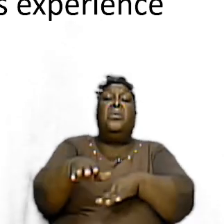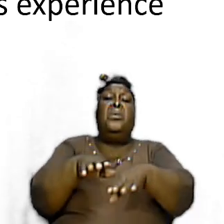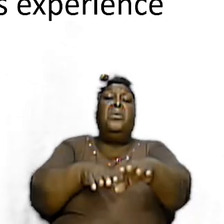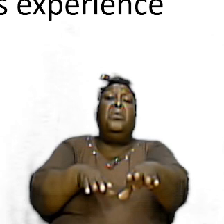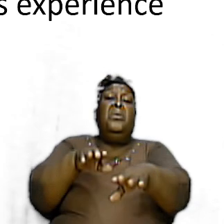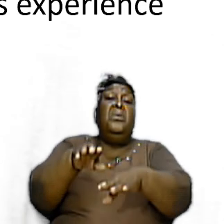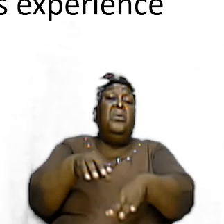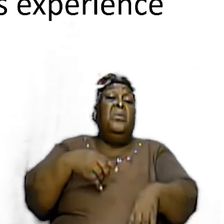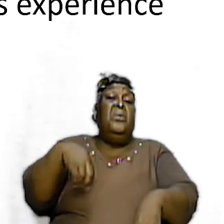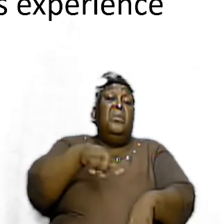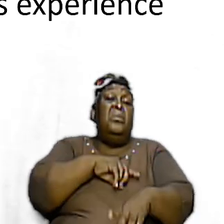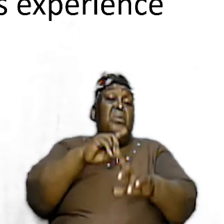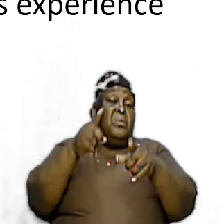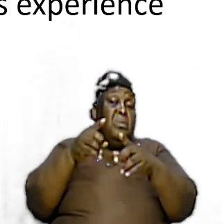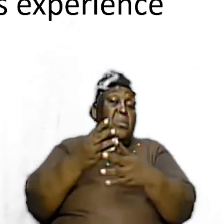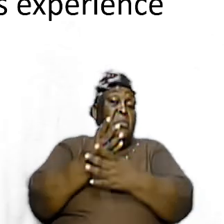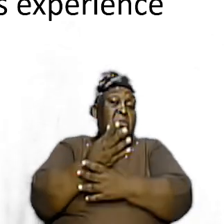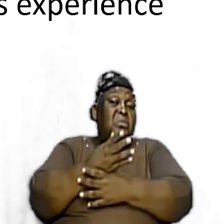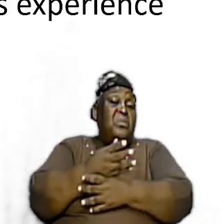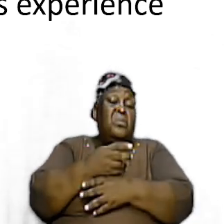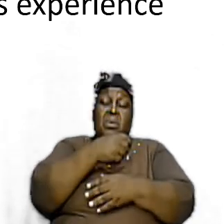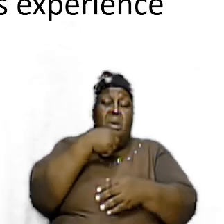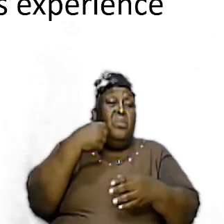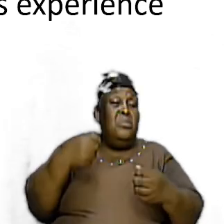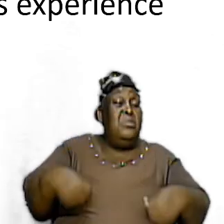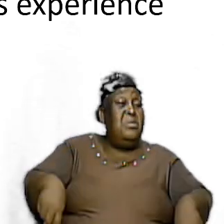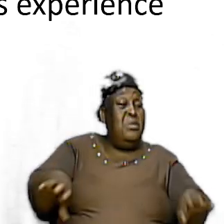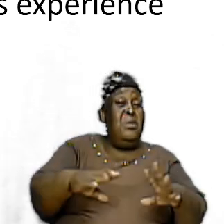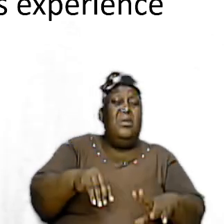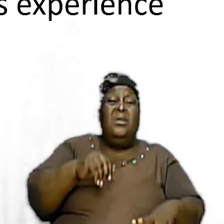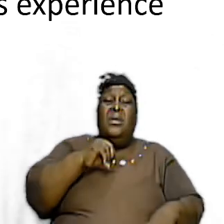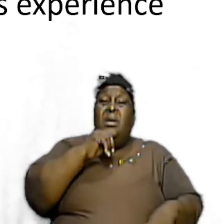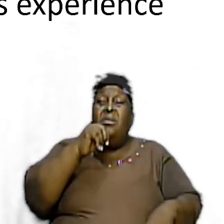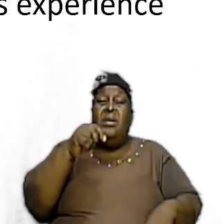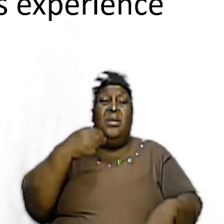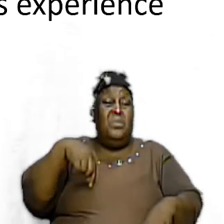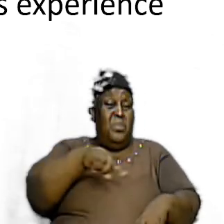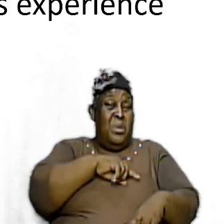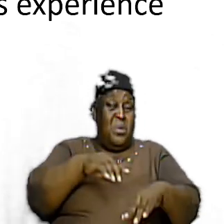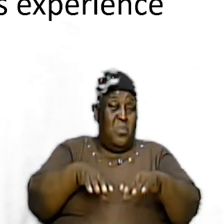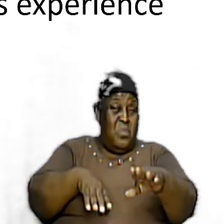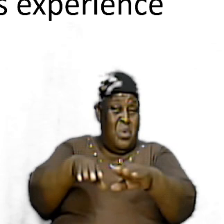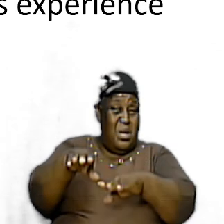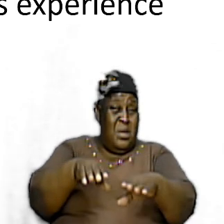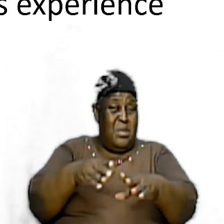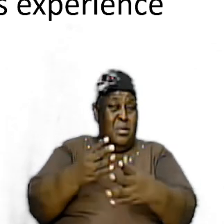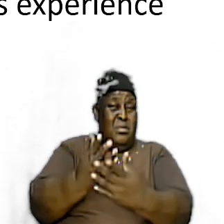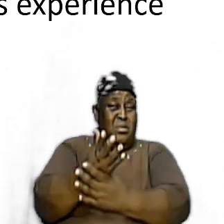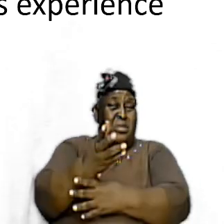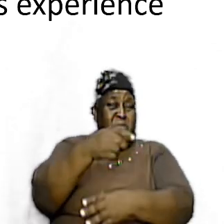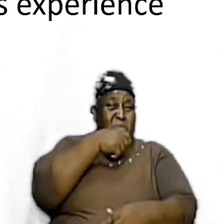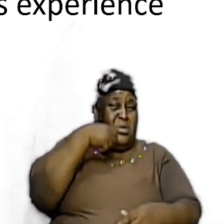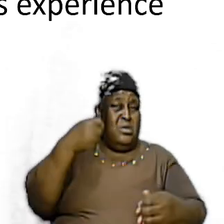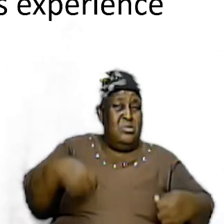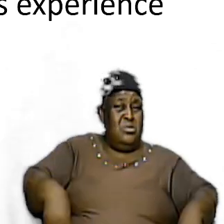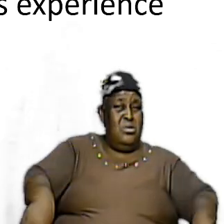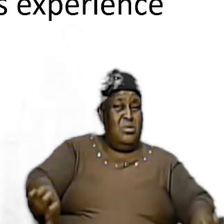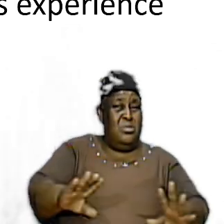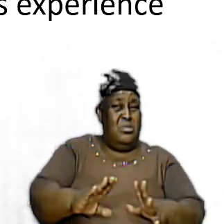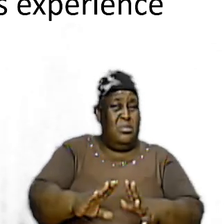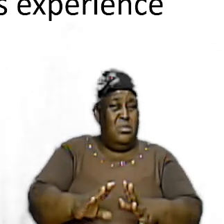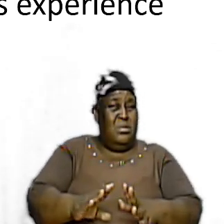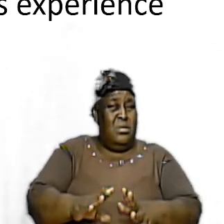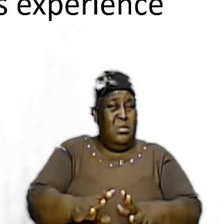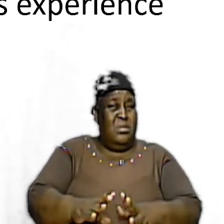through a wilderness experience today but it is not that we are walking through a desert place in terms of a physical